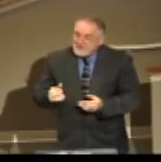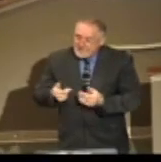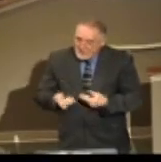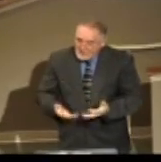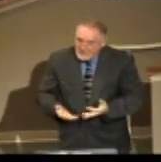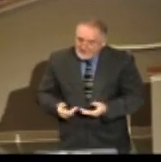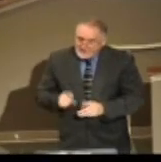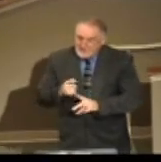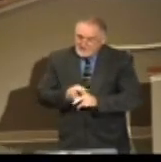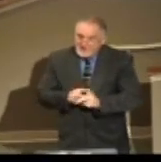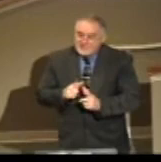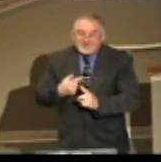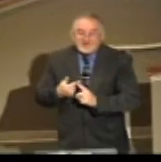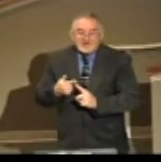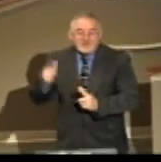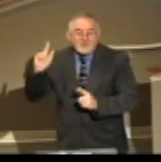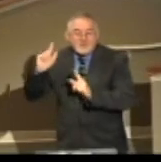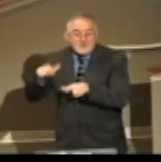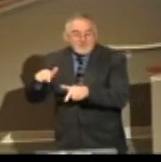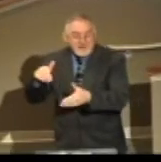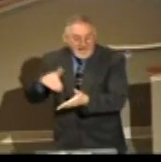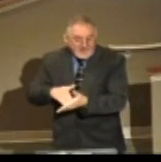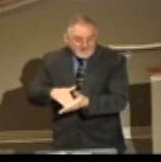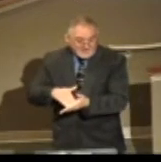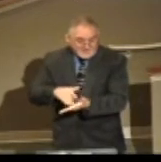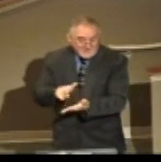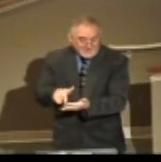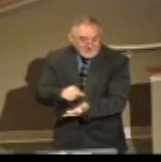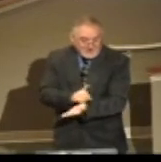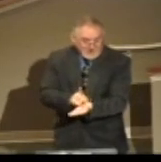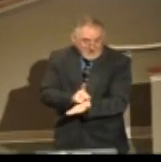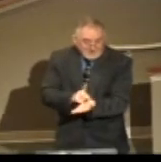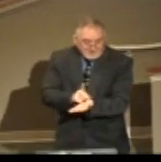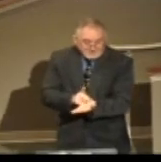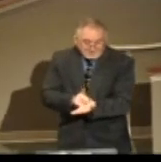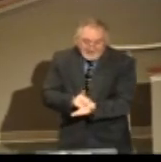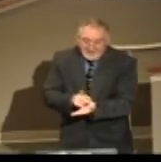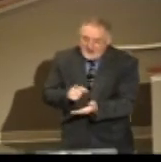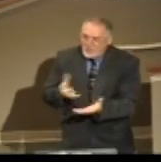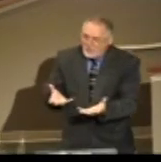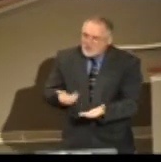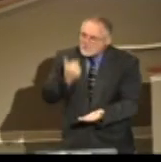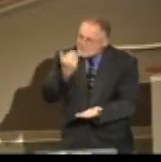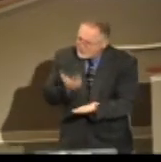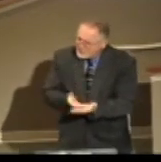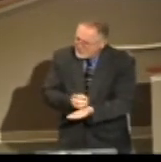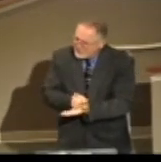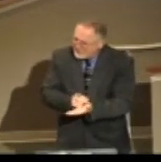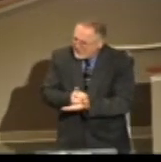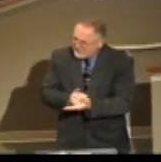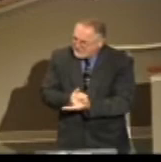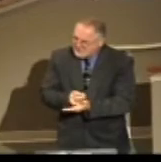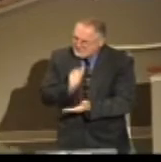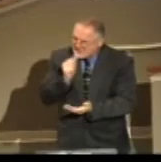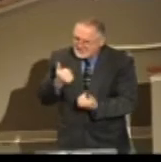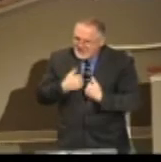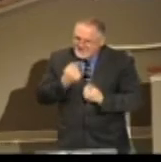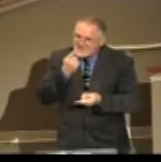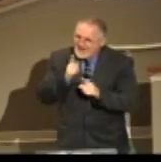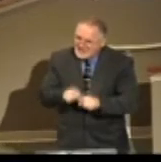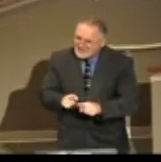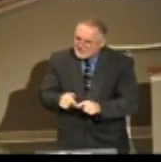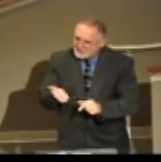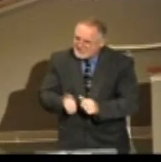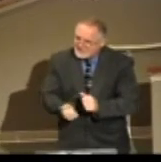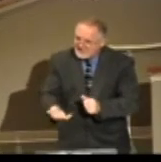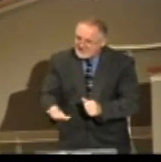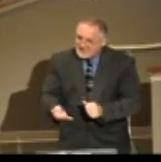furious and mad, and he made him say, I'm going to go back. I'm going to go back, and I'm going to prove him wrong. He can't be that good a doctor. And he goes back in, and